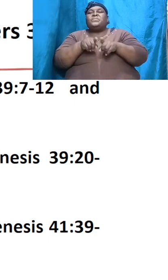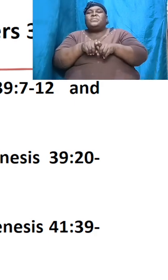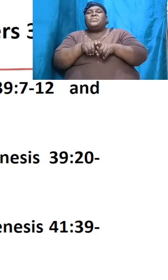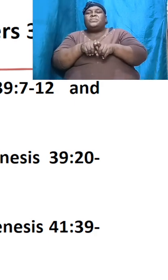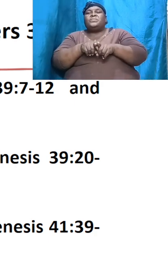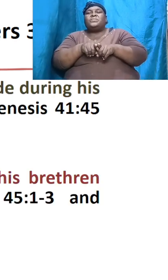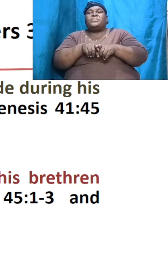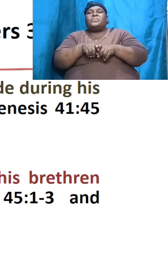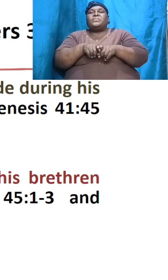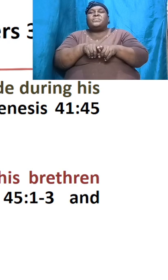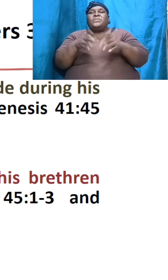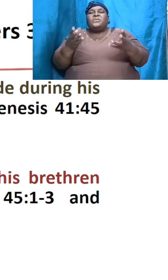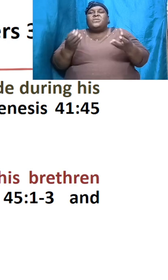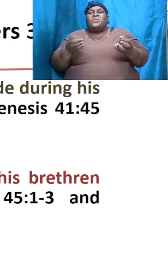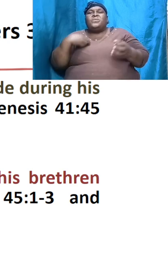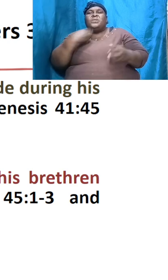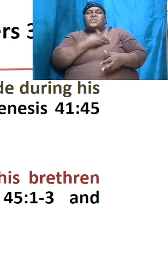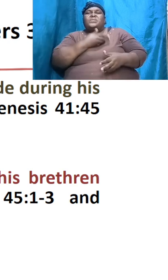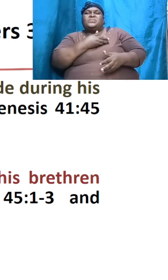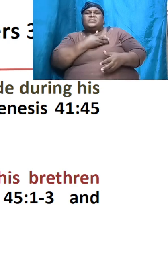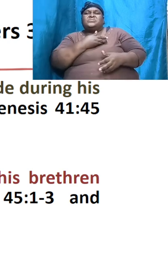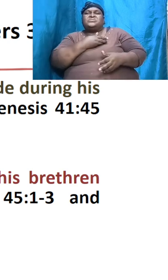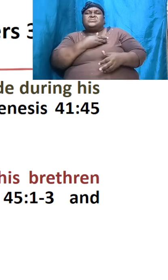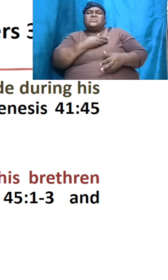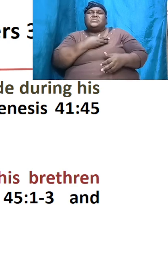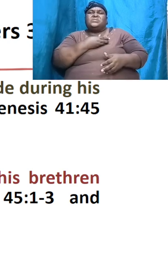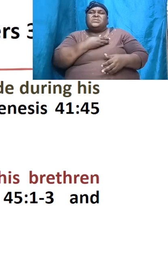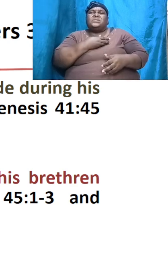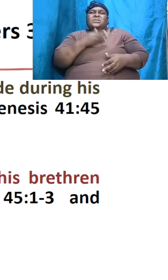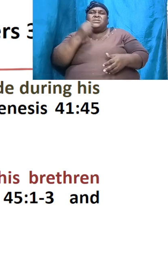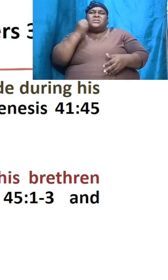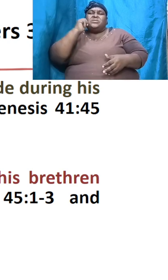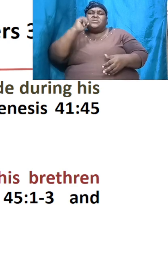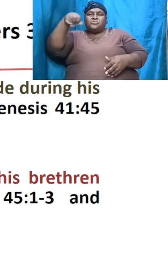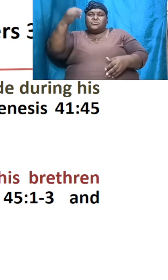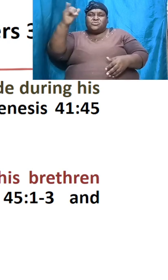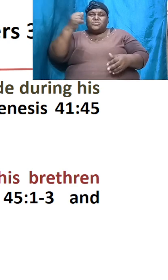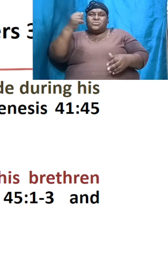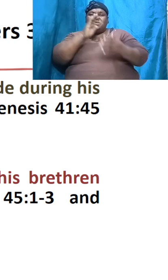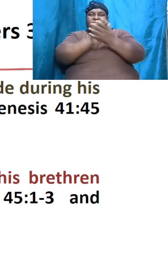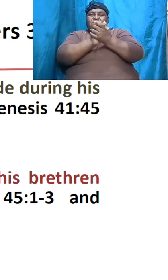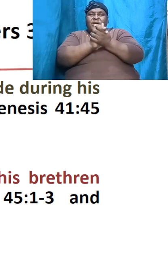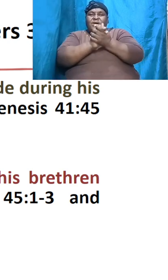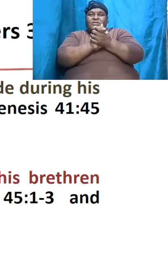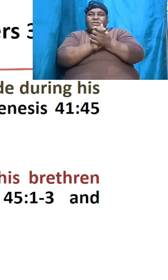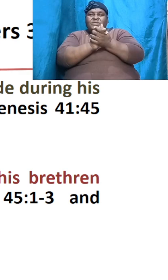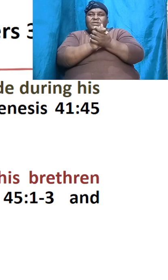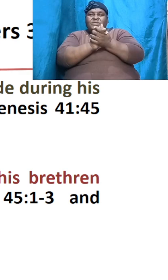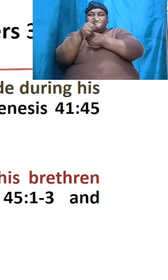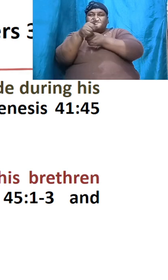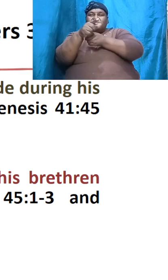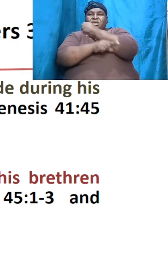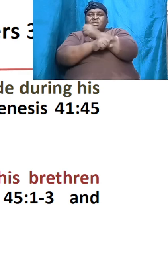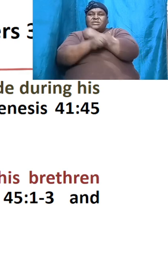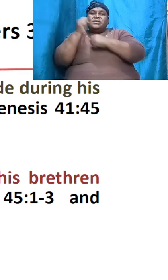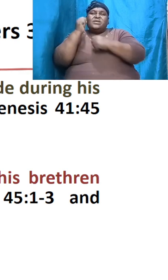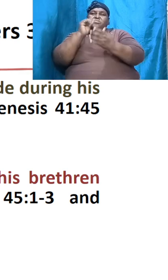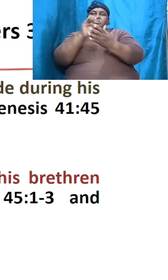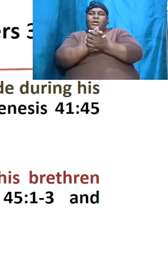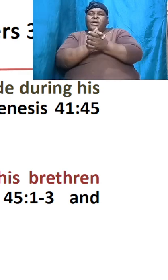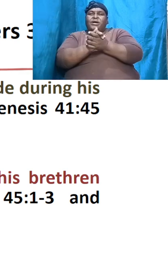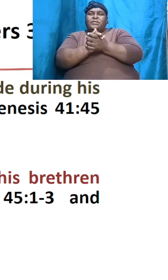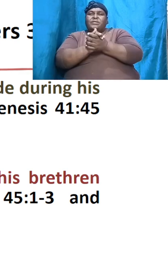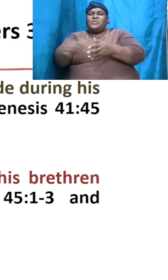I want us to recognize look at his marriage to a Gentile bride during his